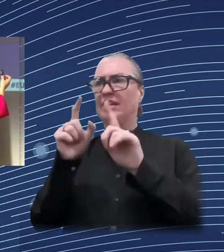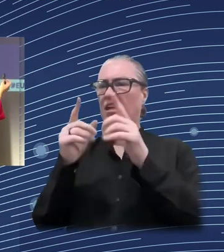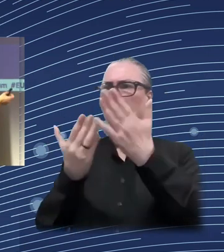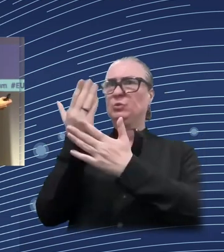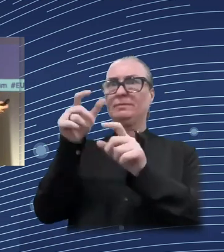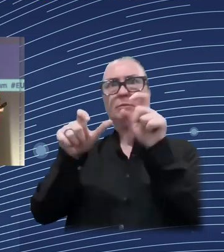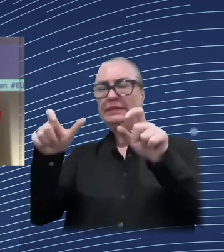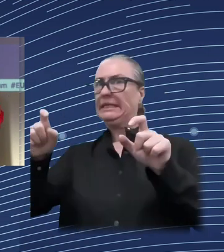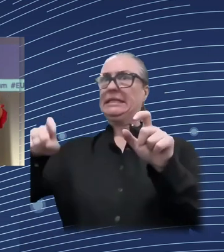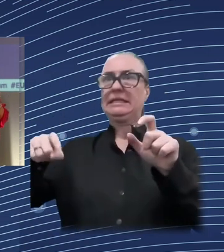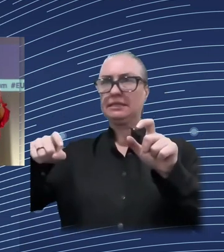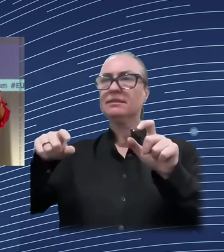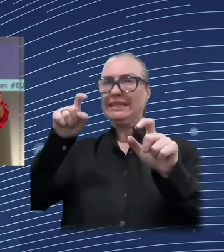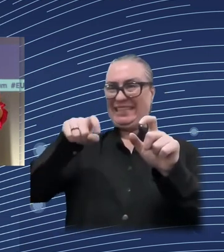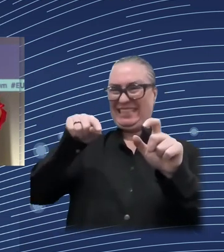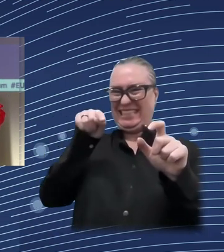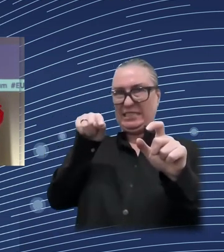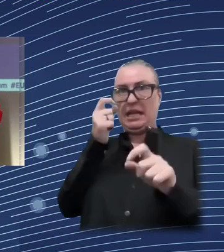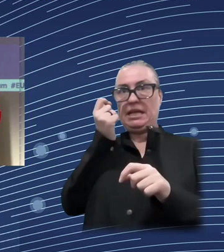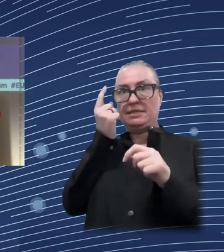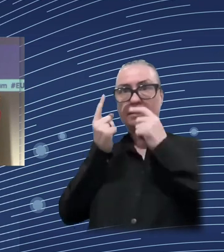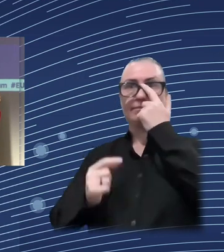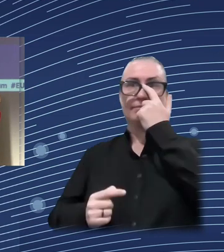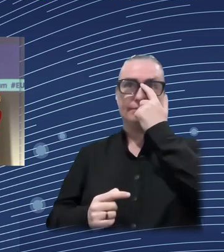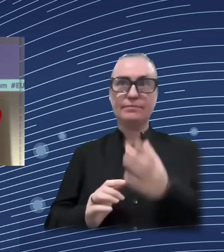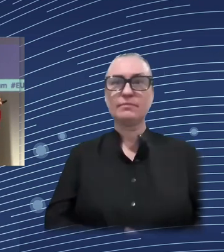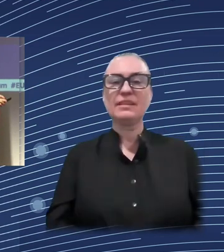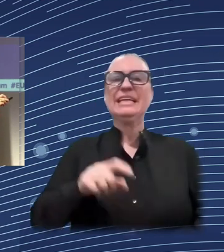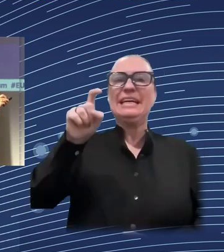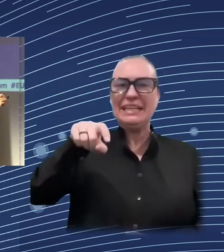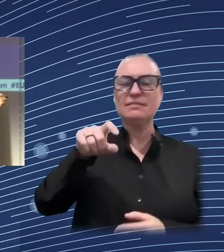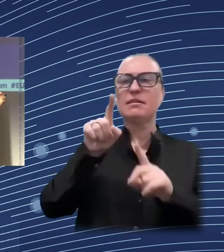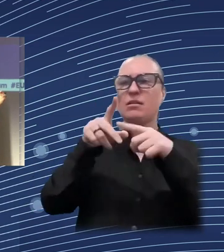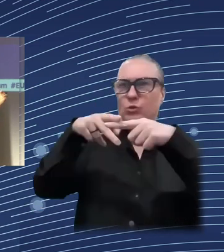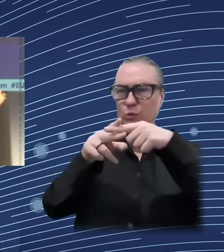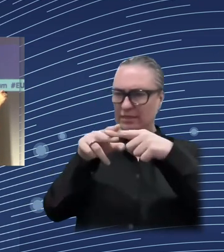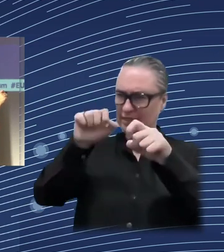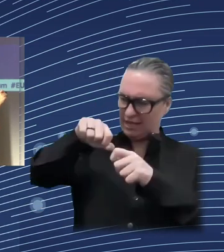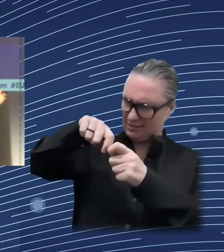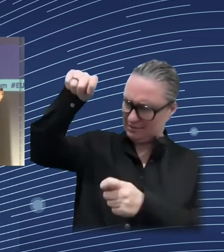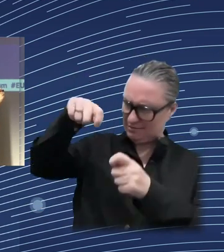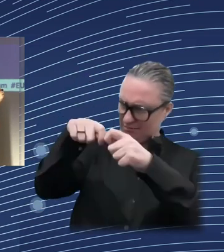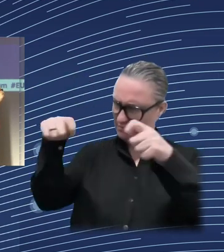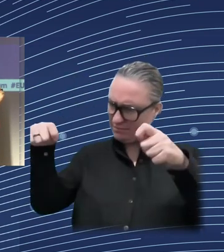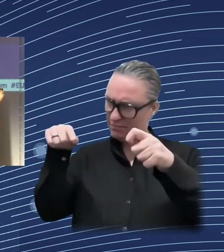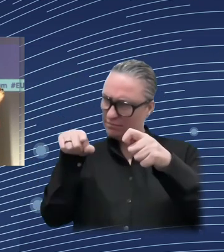services and benefits, and not only that these are made available.